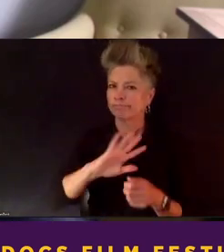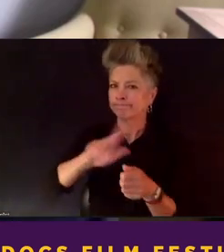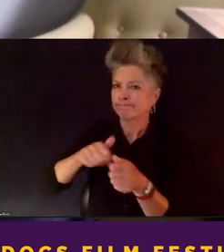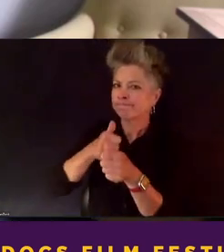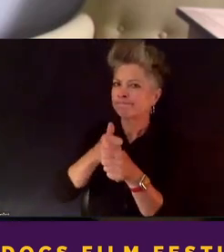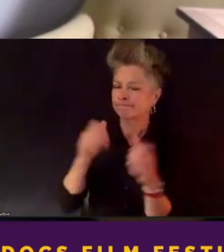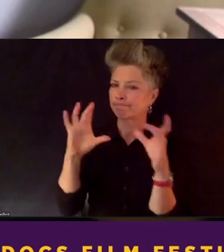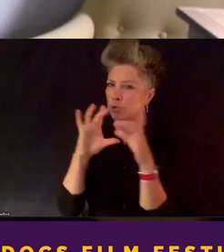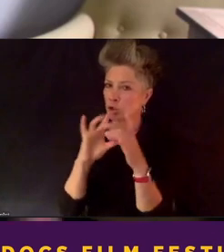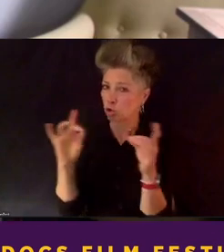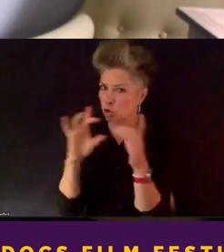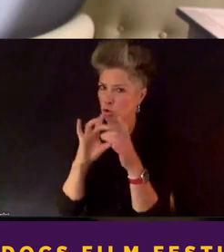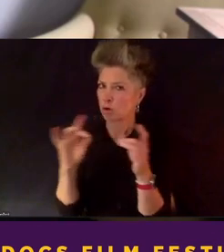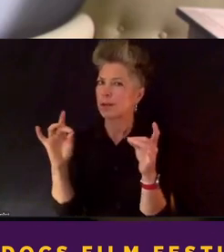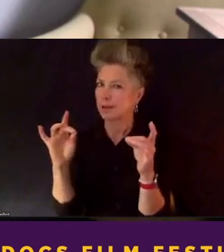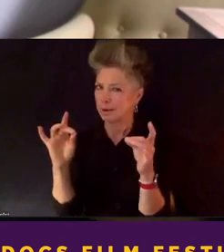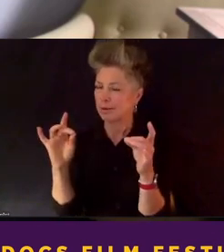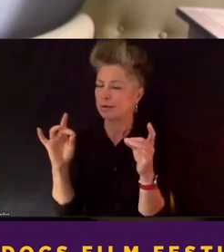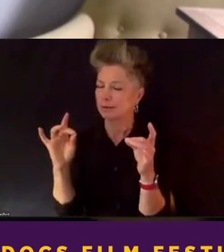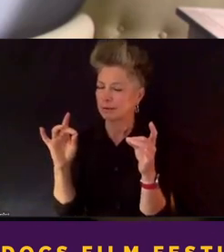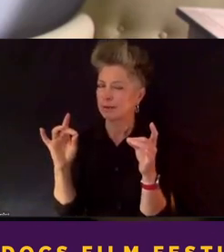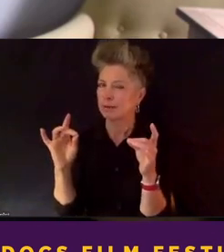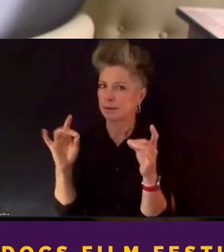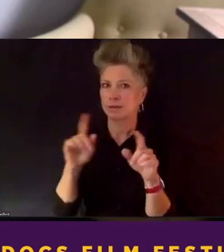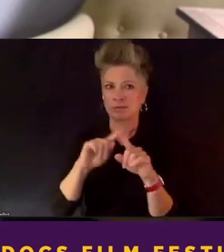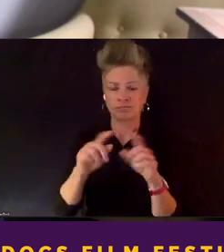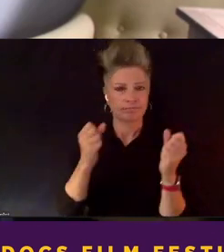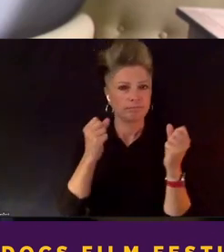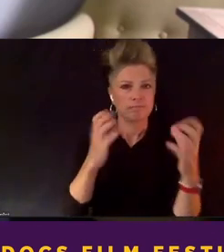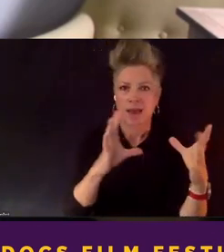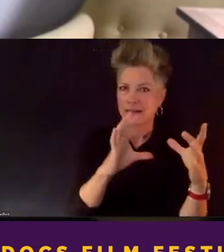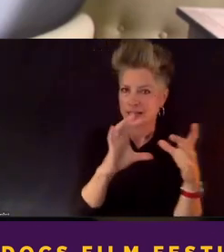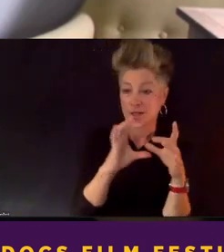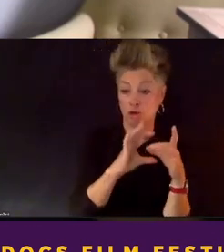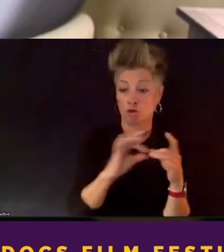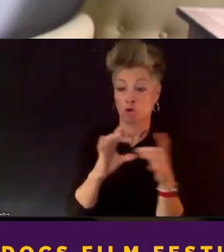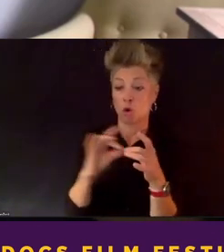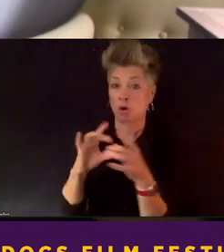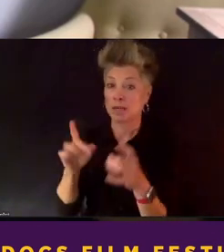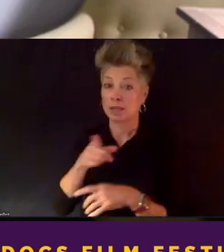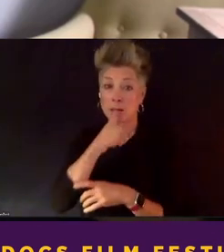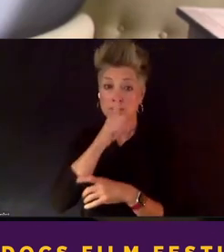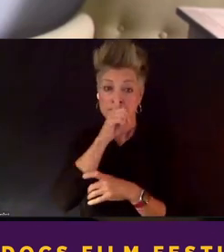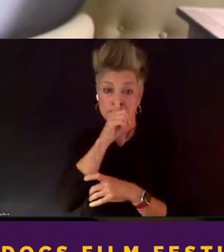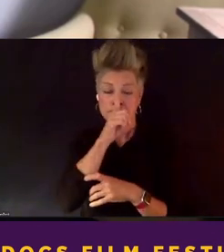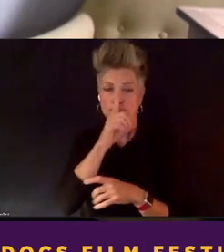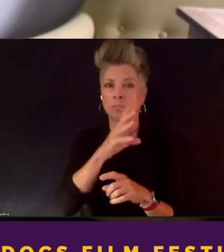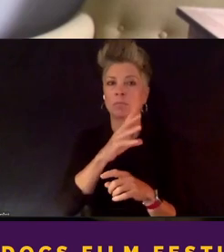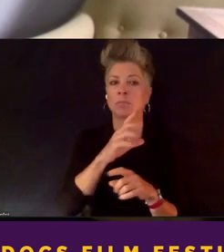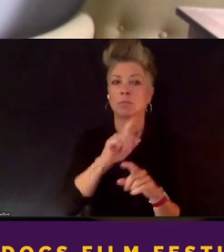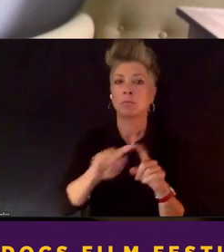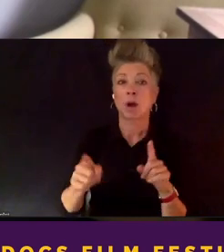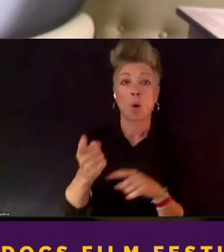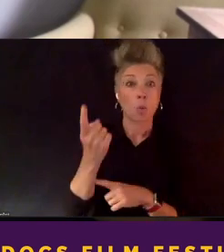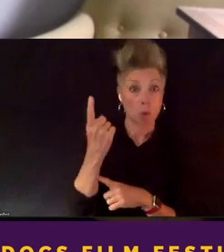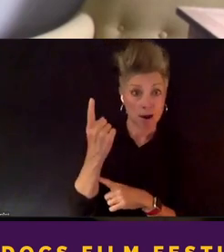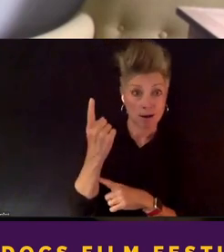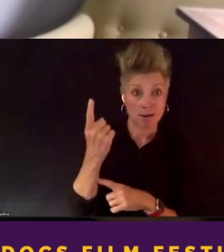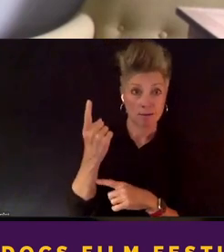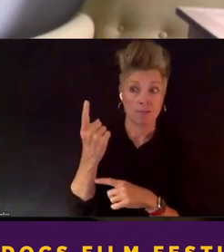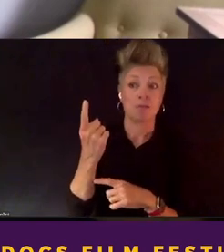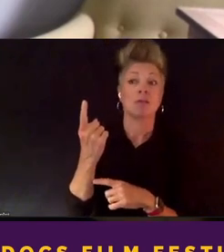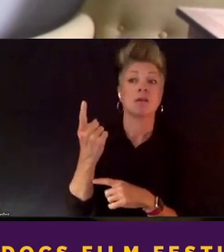But there were a lot of stories that hadn't been reported. And the one that stuck out was